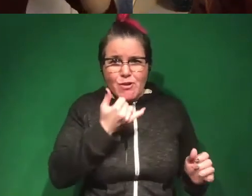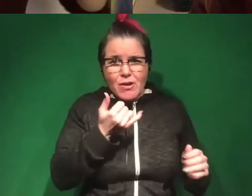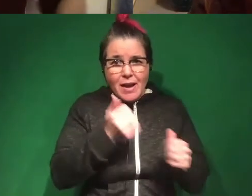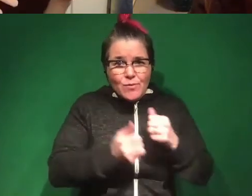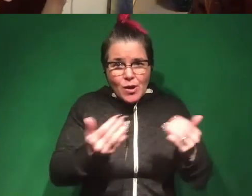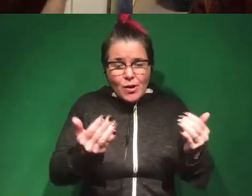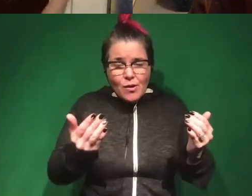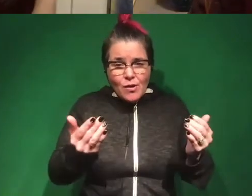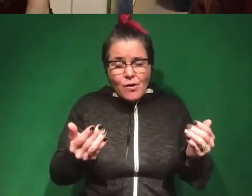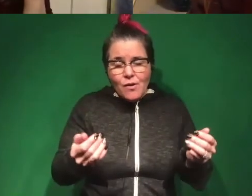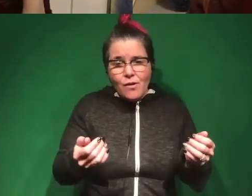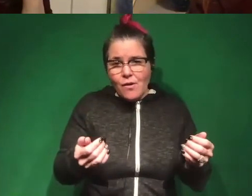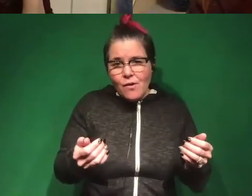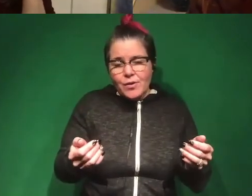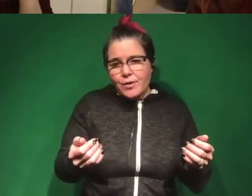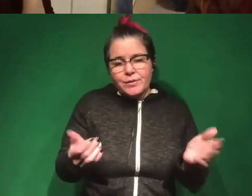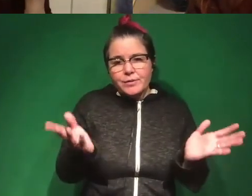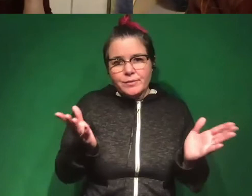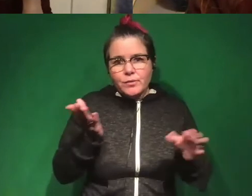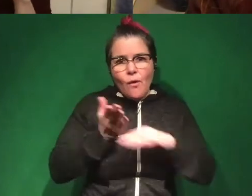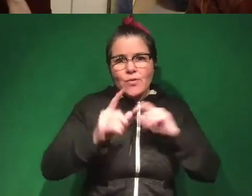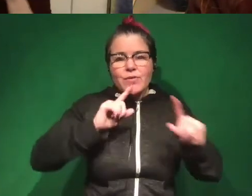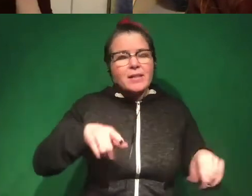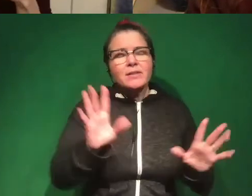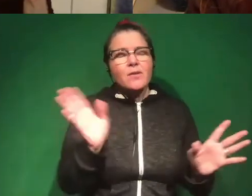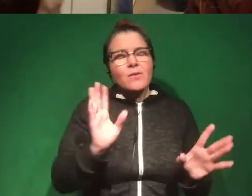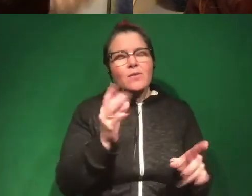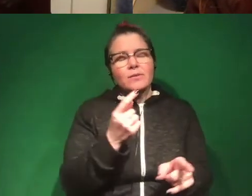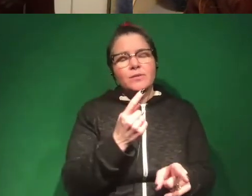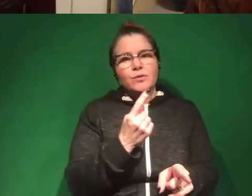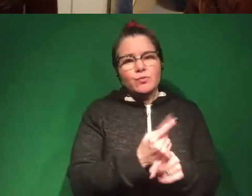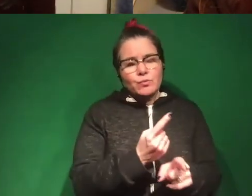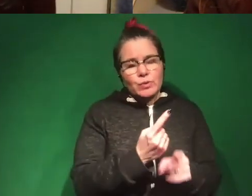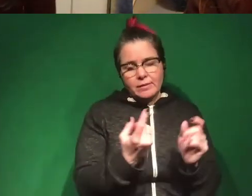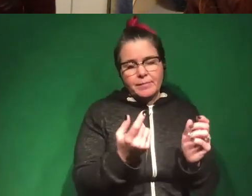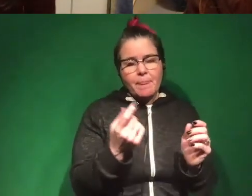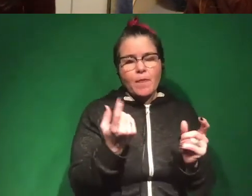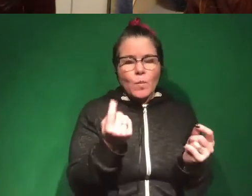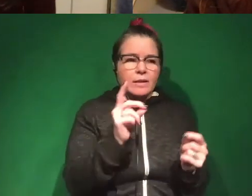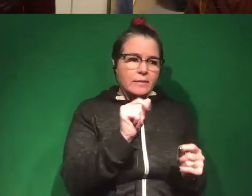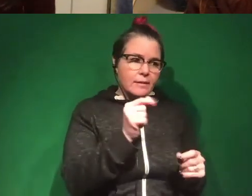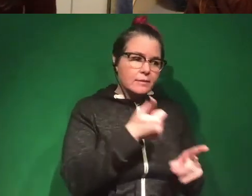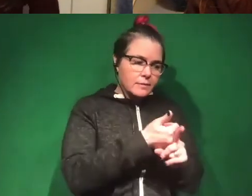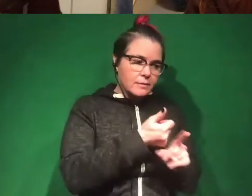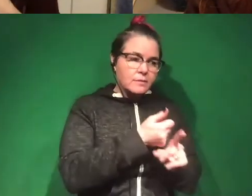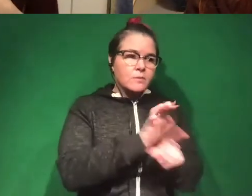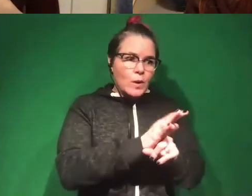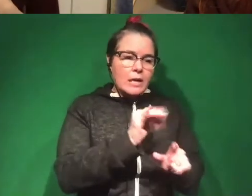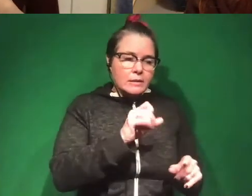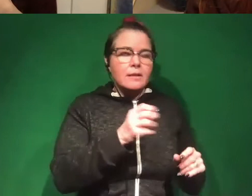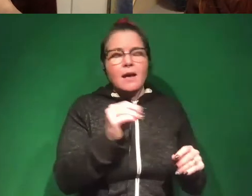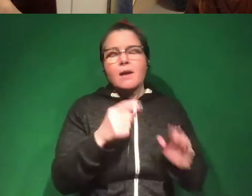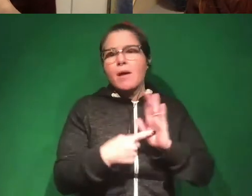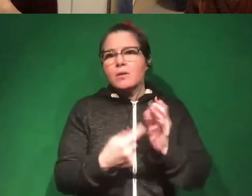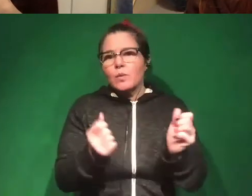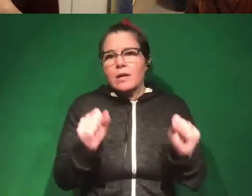sign that we did it right. So, so what models are and what data can and cannot tell us, I think are what I, I just, if everyone could